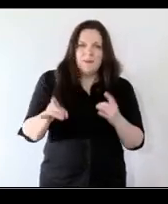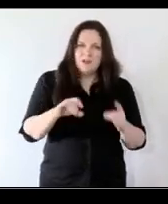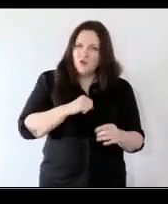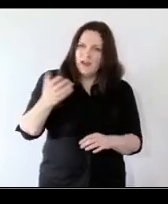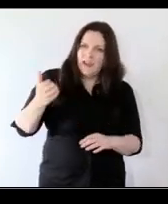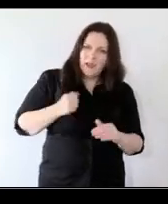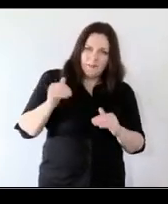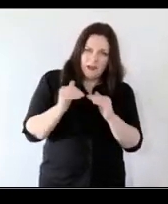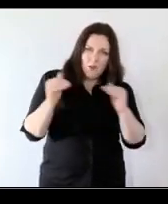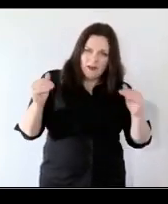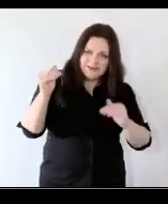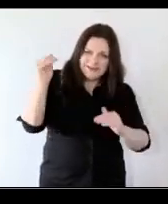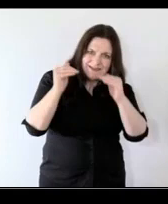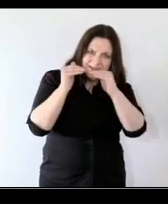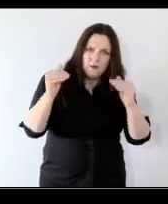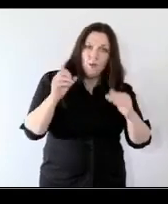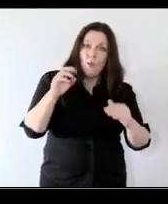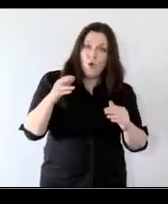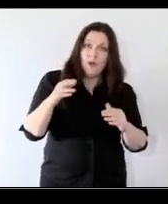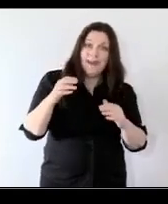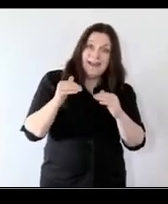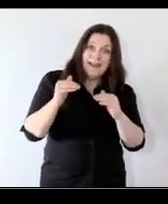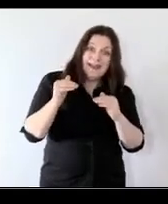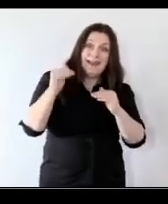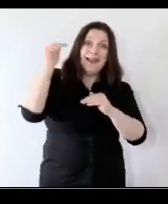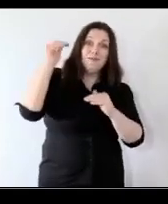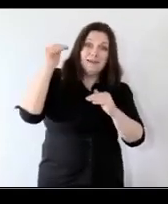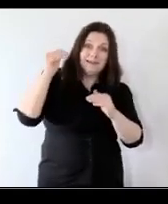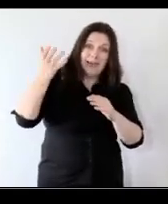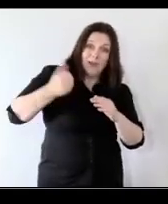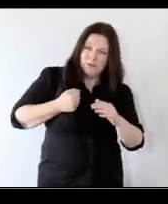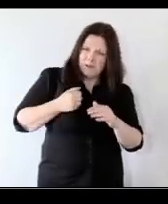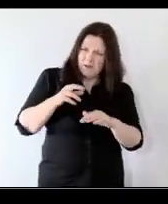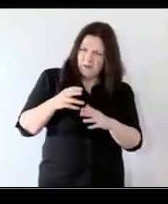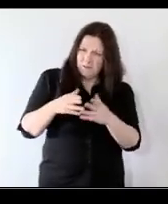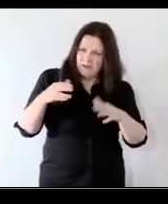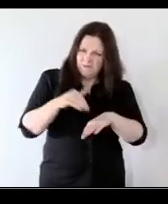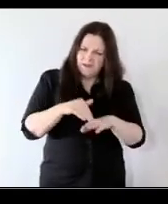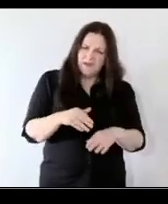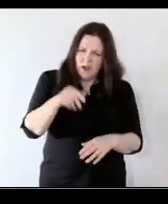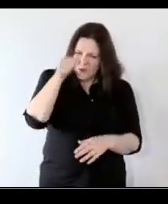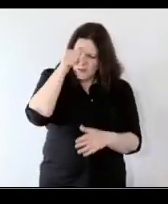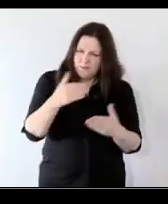as well or would increasing incomes have a bigger effect kate you might kick that one off for us i know it's a big one